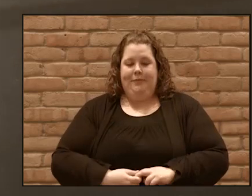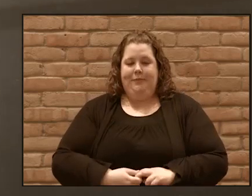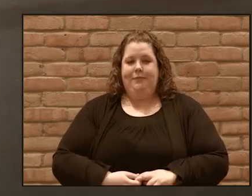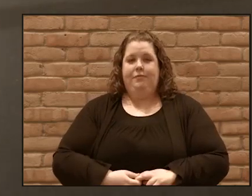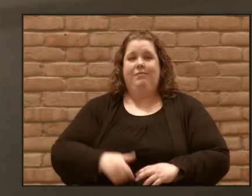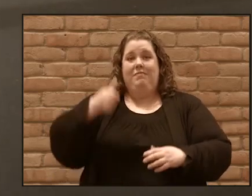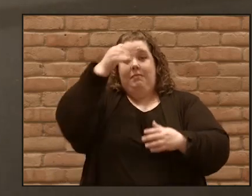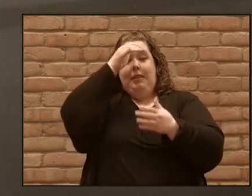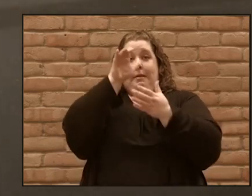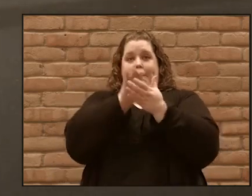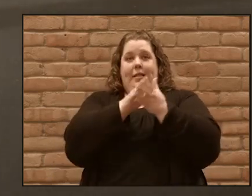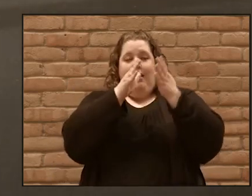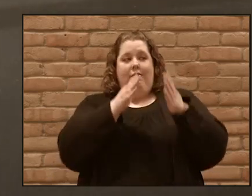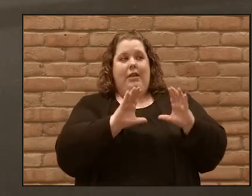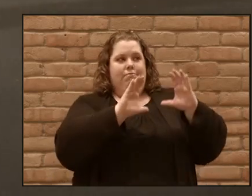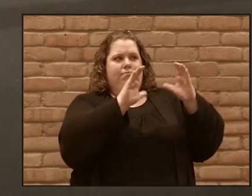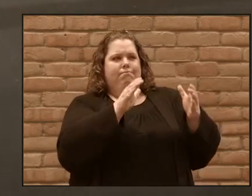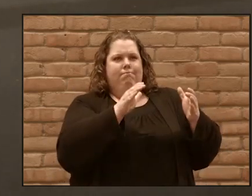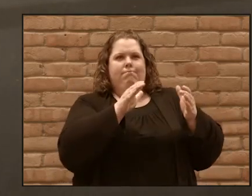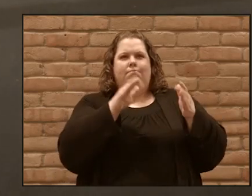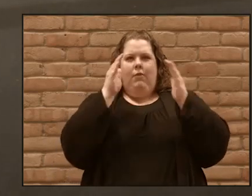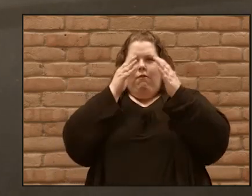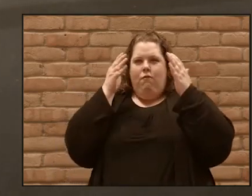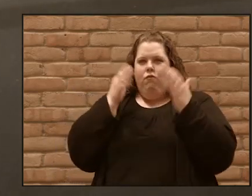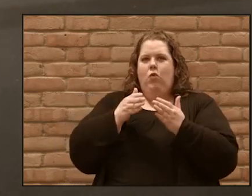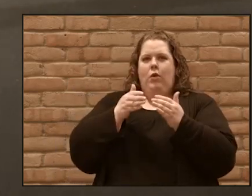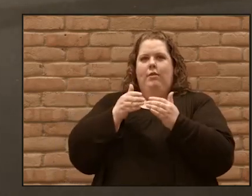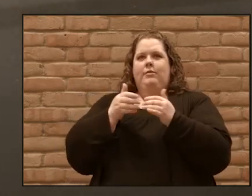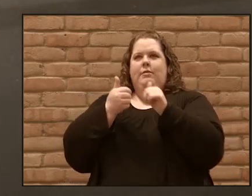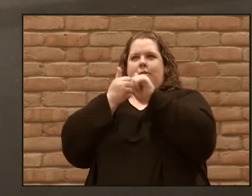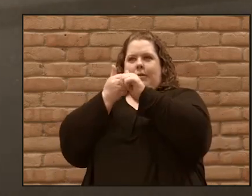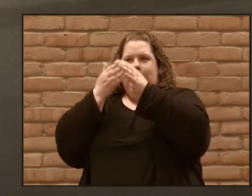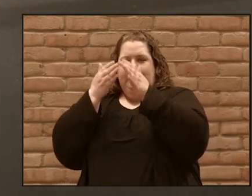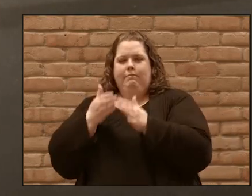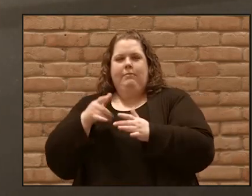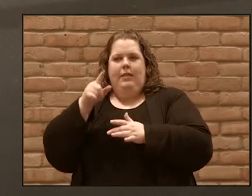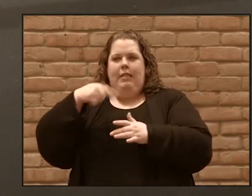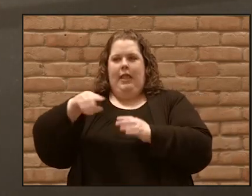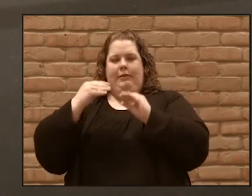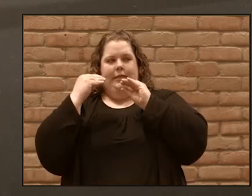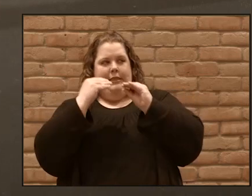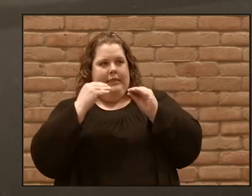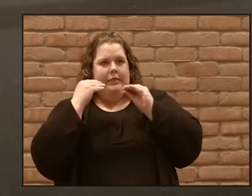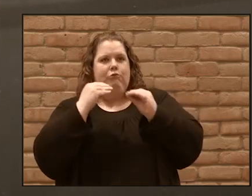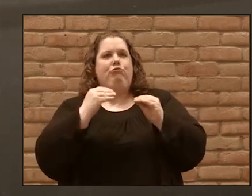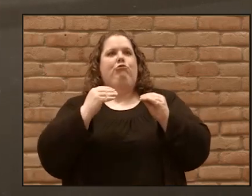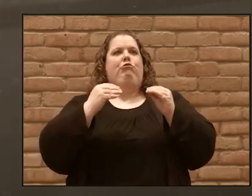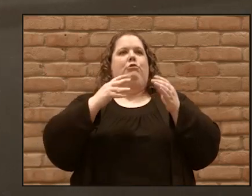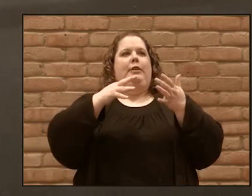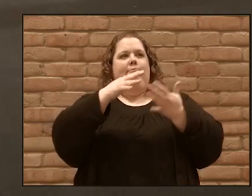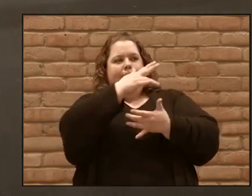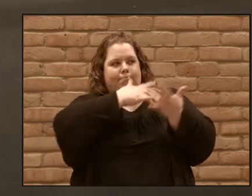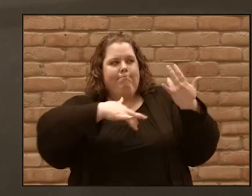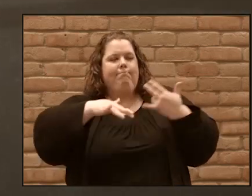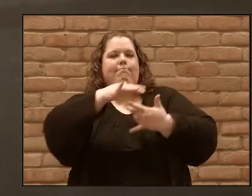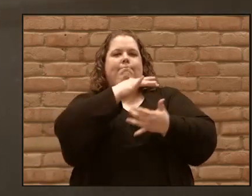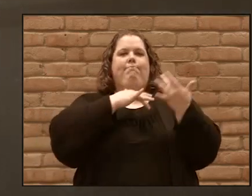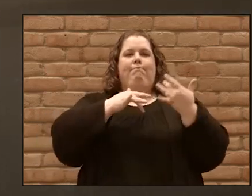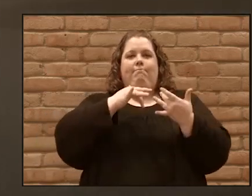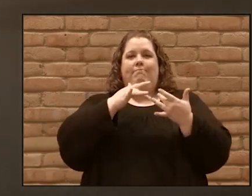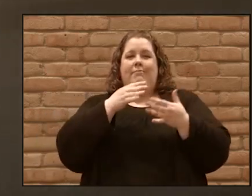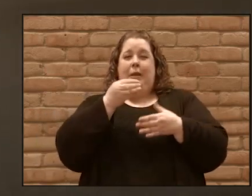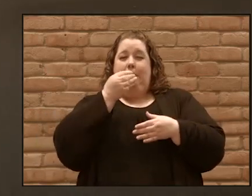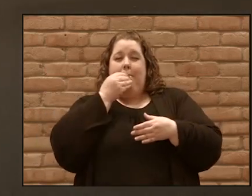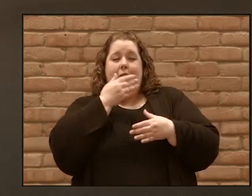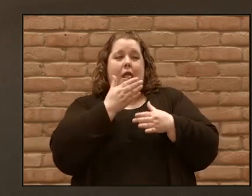themselves to the apostles' teaching and to fellowship and to sharing in meals, including the Lord's Supper and to prayer. A deep